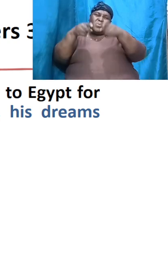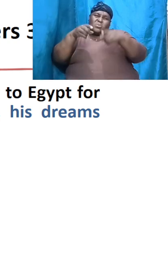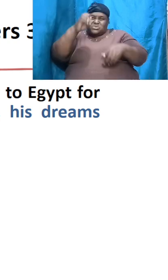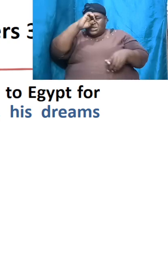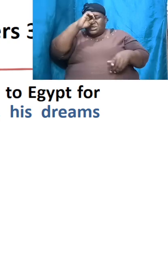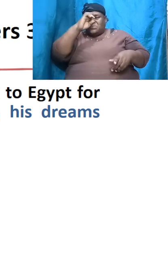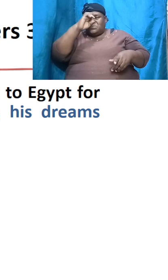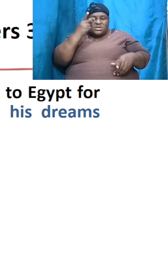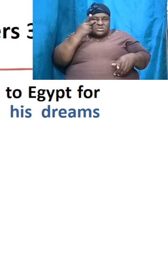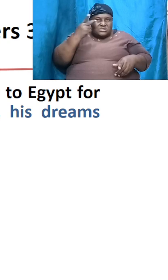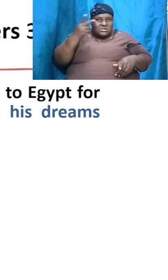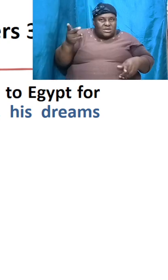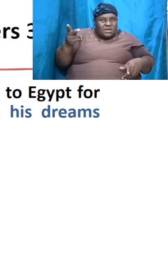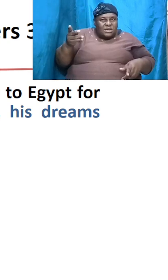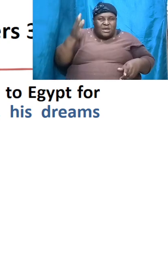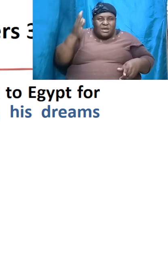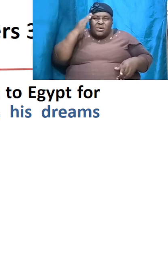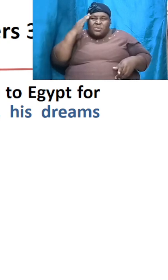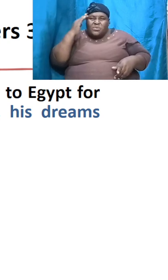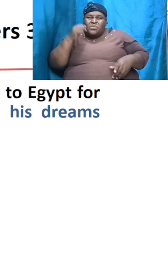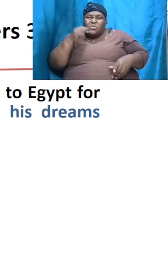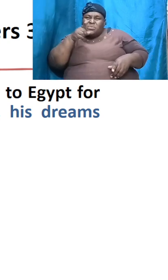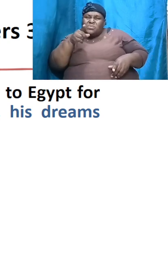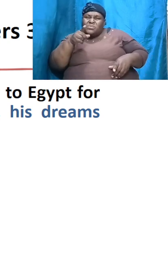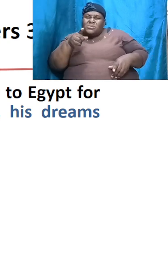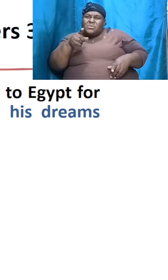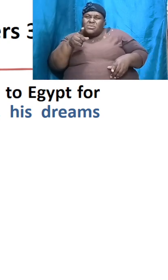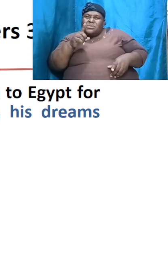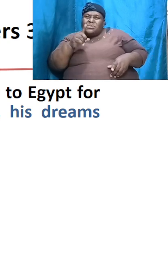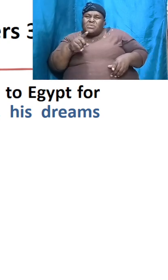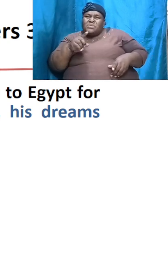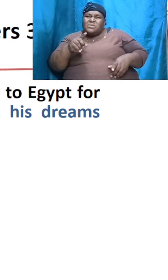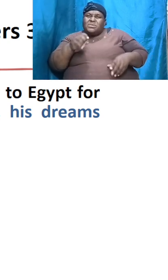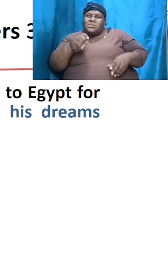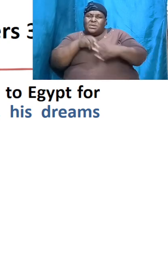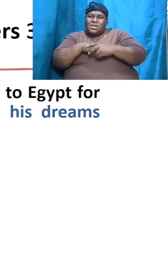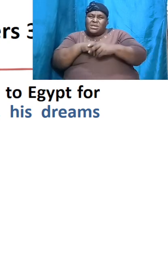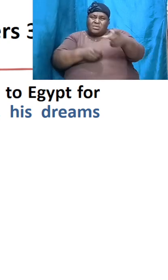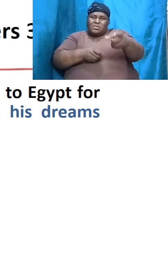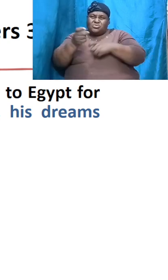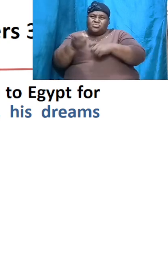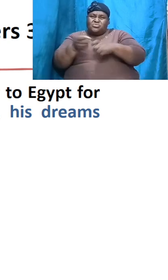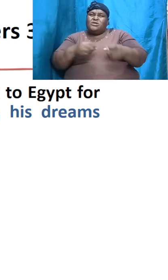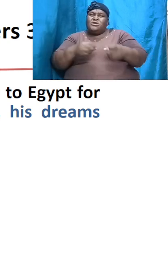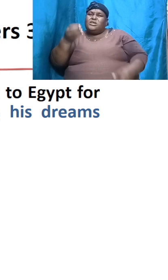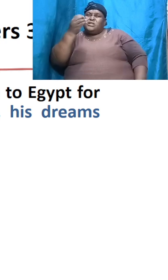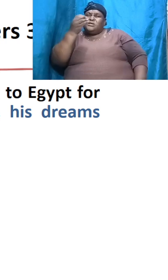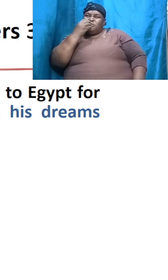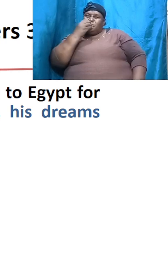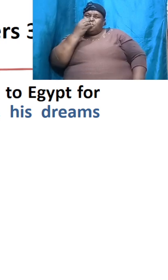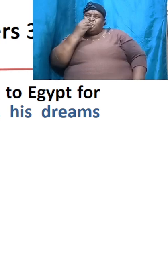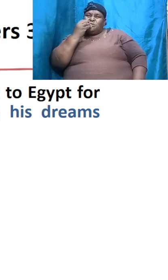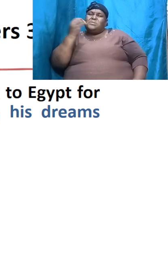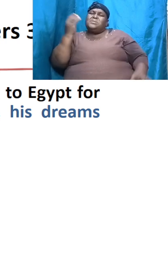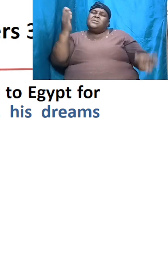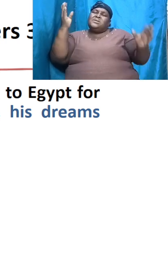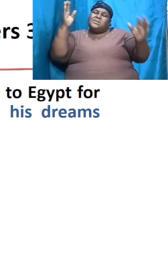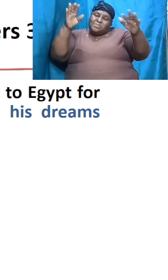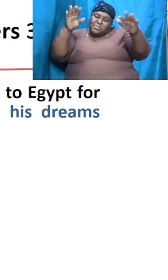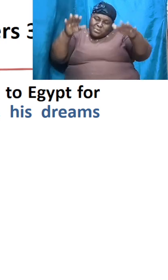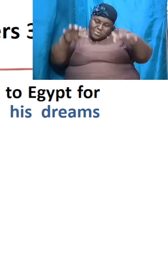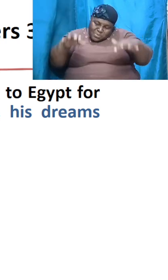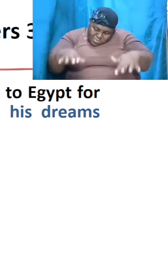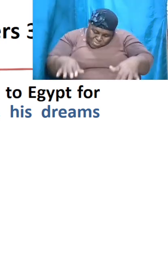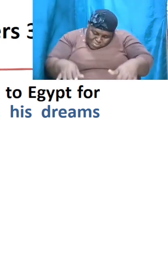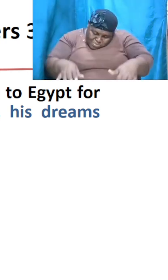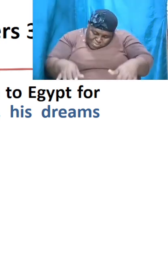saw him and recognized that he was the one that was in charge of the food distribution they bowed before him and